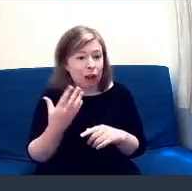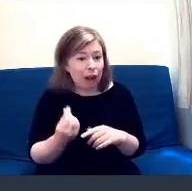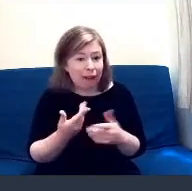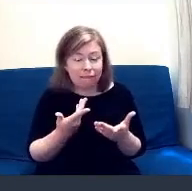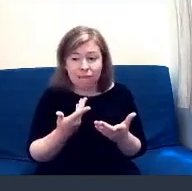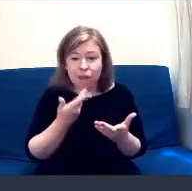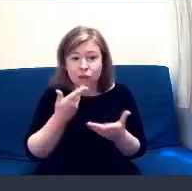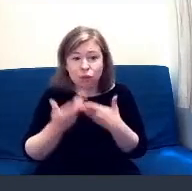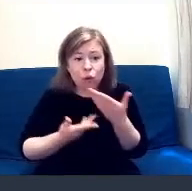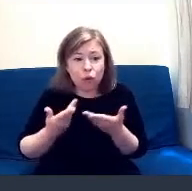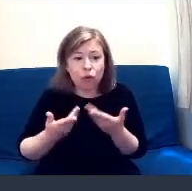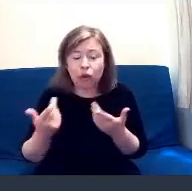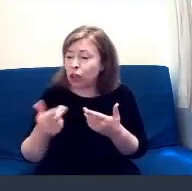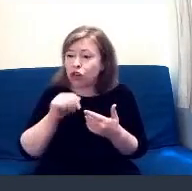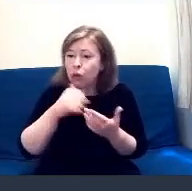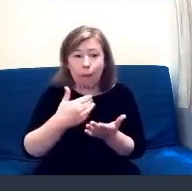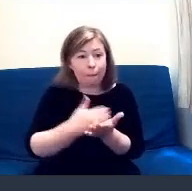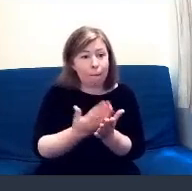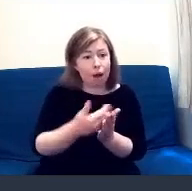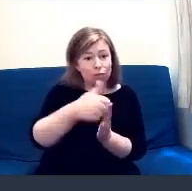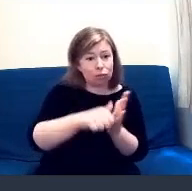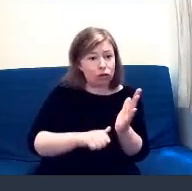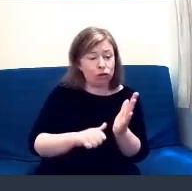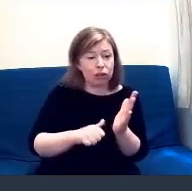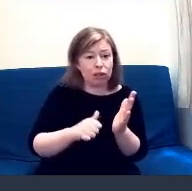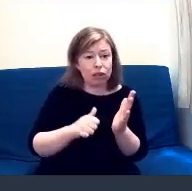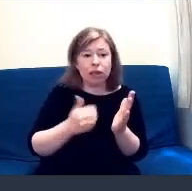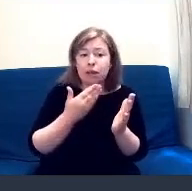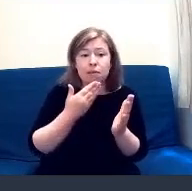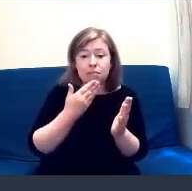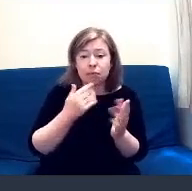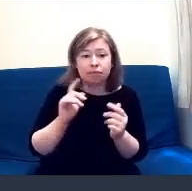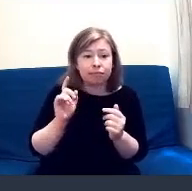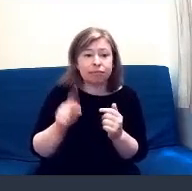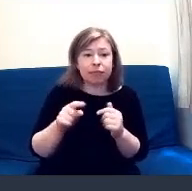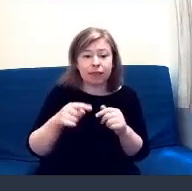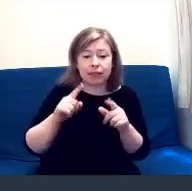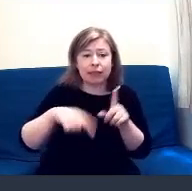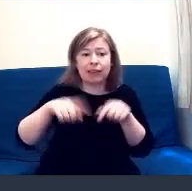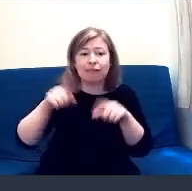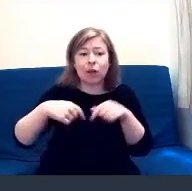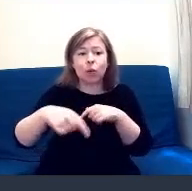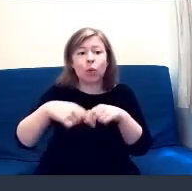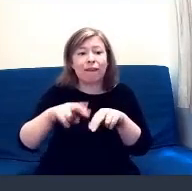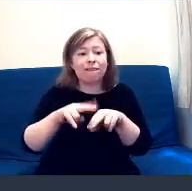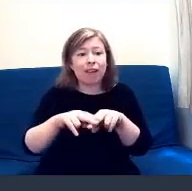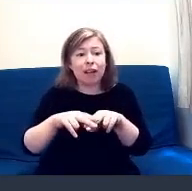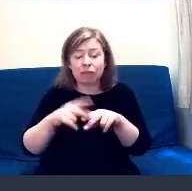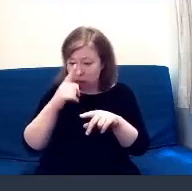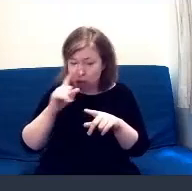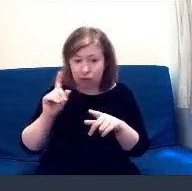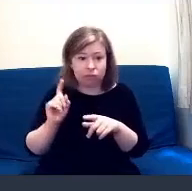who's not part of the programme, by all means, just use the Diversity Week Fife this week to promote the work that you have done.